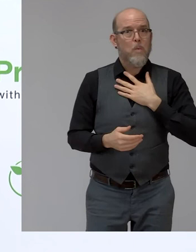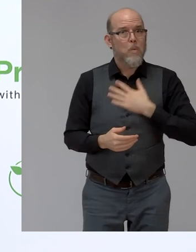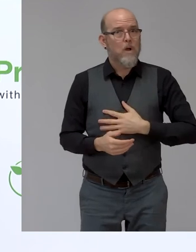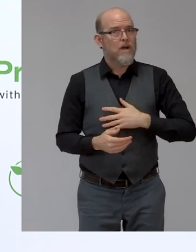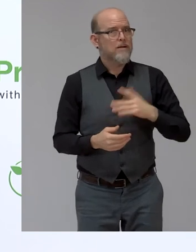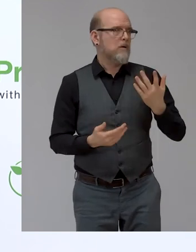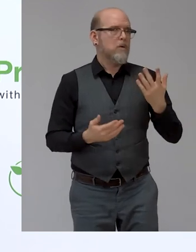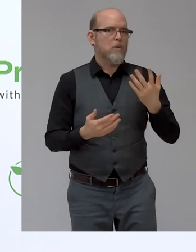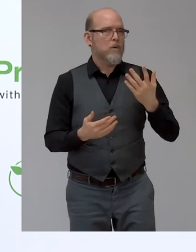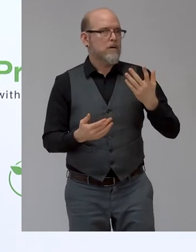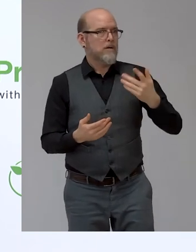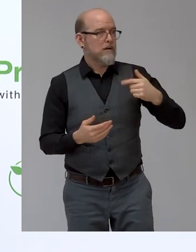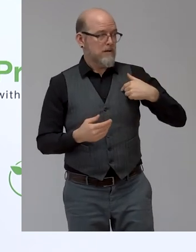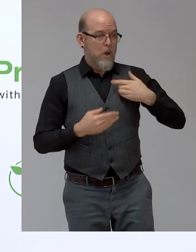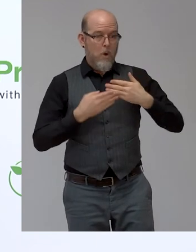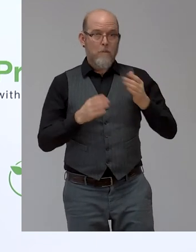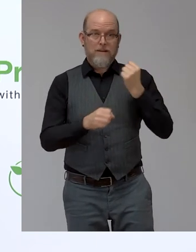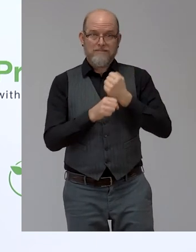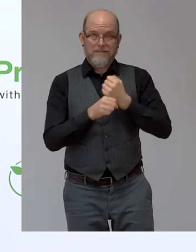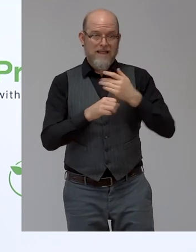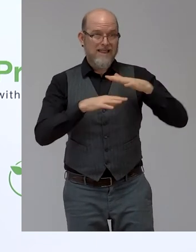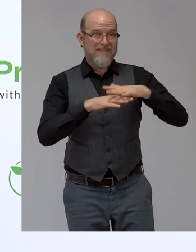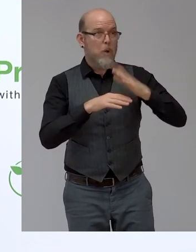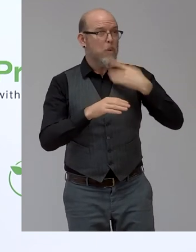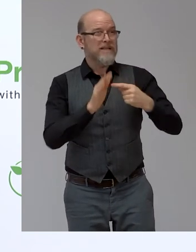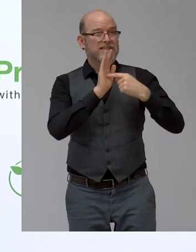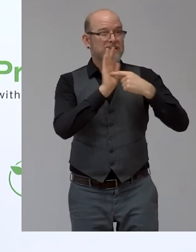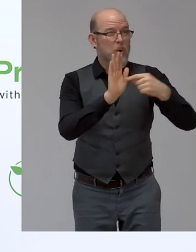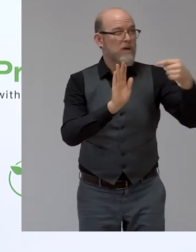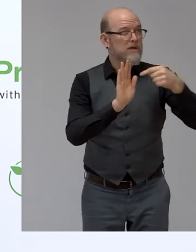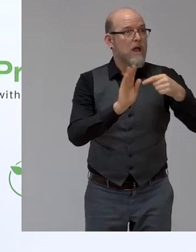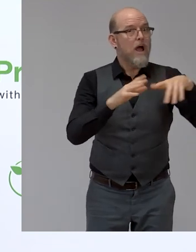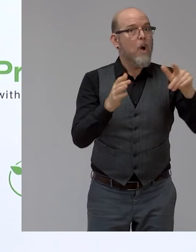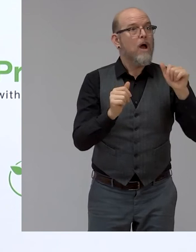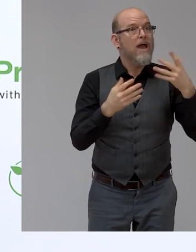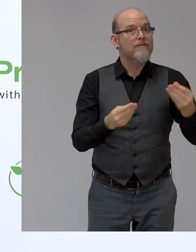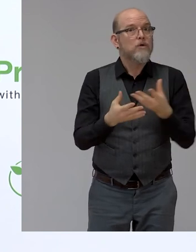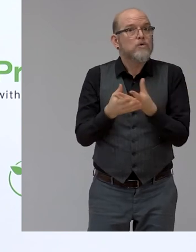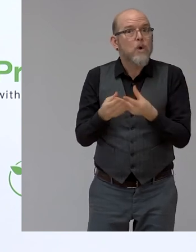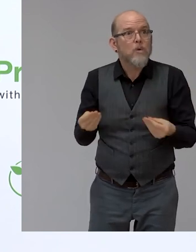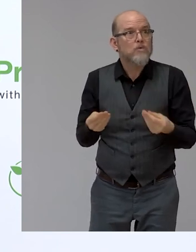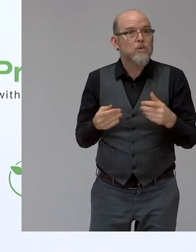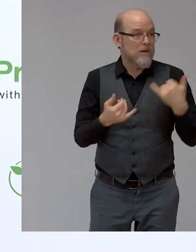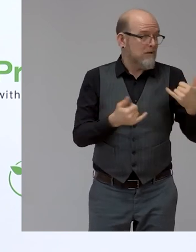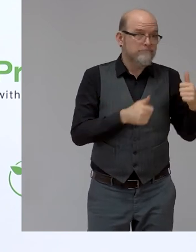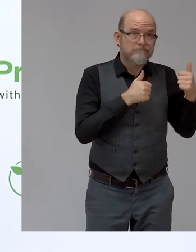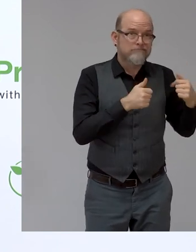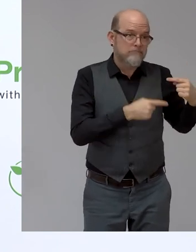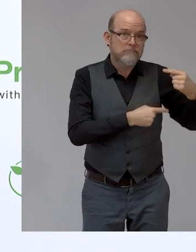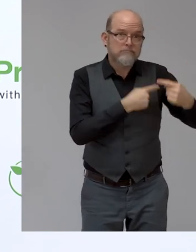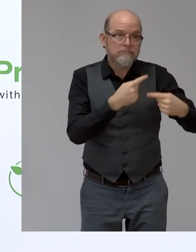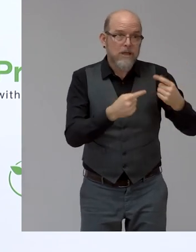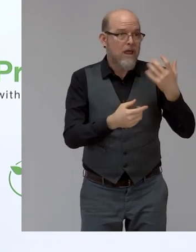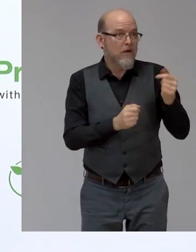to our network, trusted solutions which have been tested and which are working and are beneficial for persons